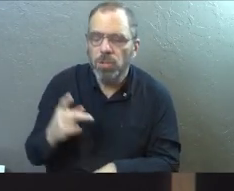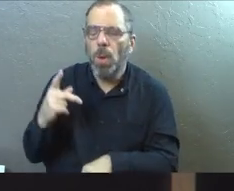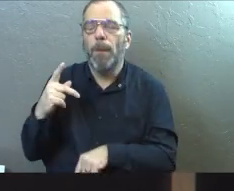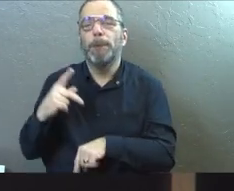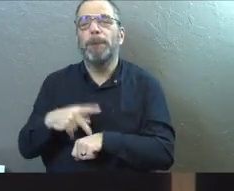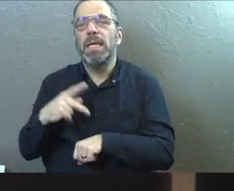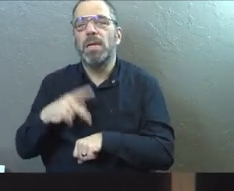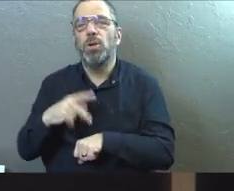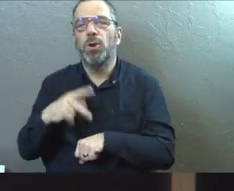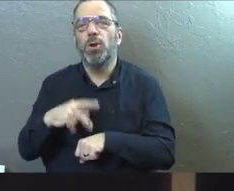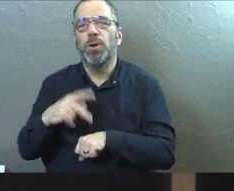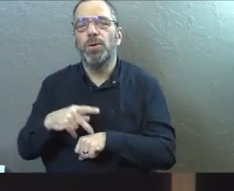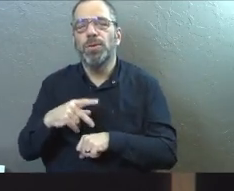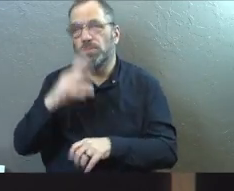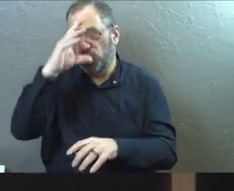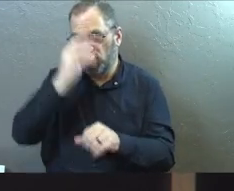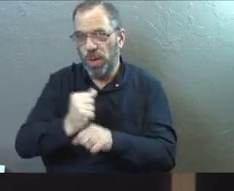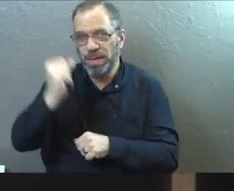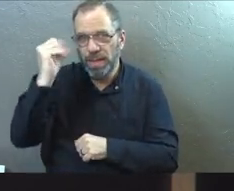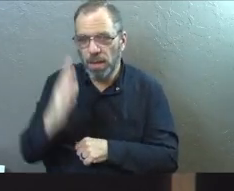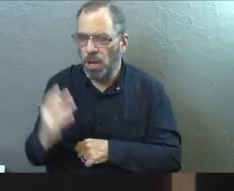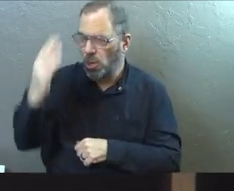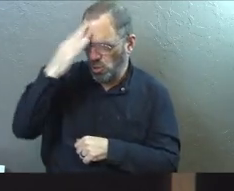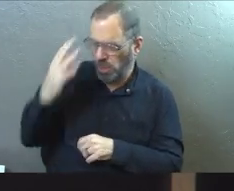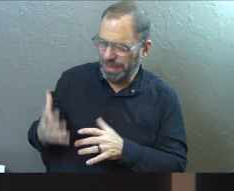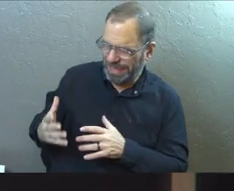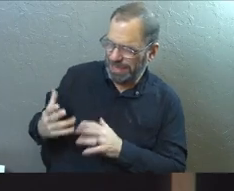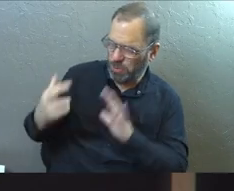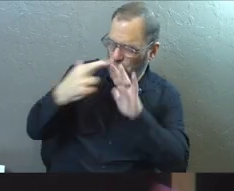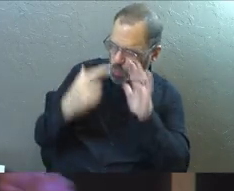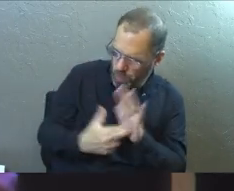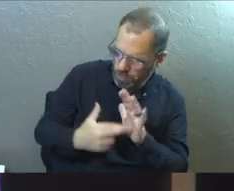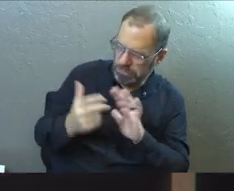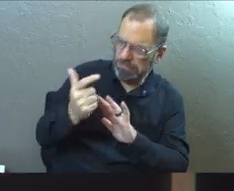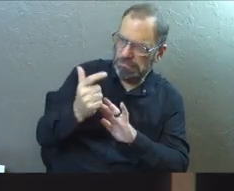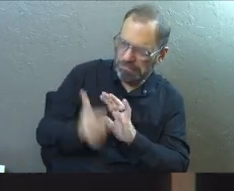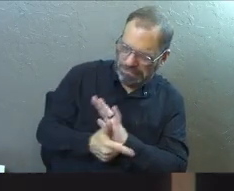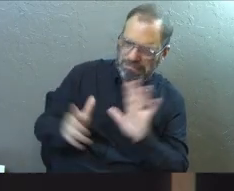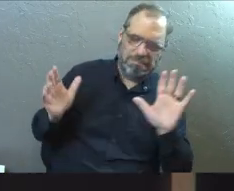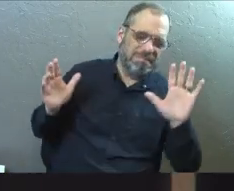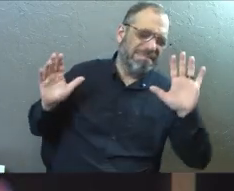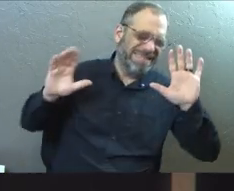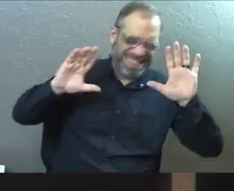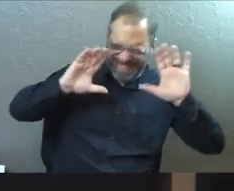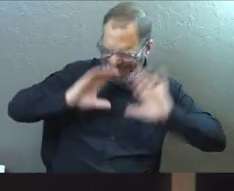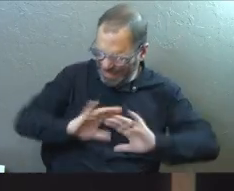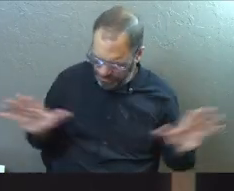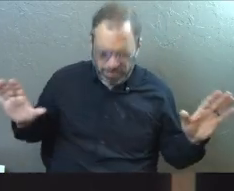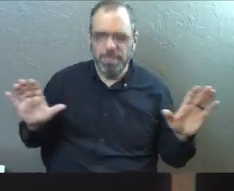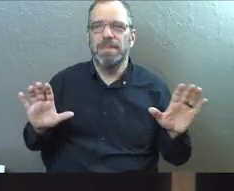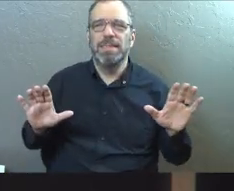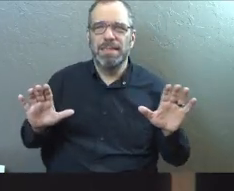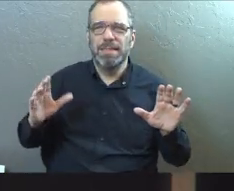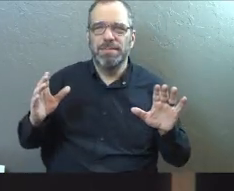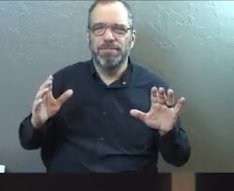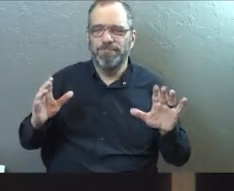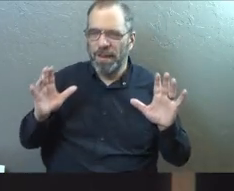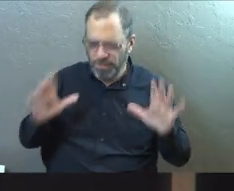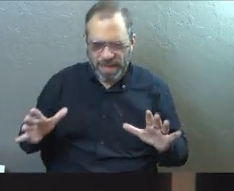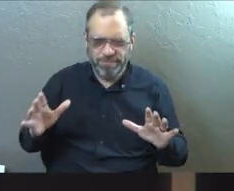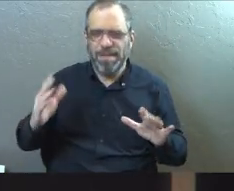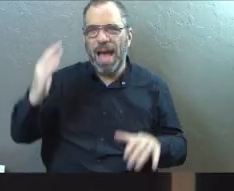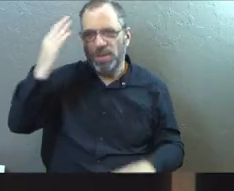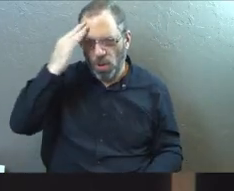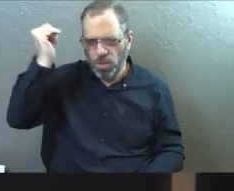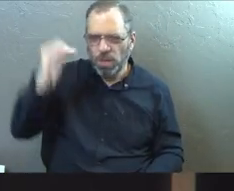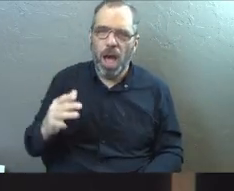moving forward in this way that Jesus has trust in God even though he knows of these rules and these authorities. God brings recognition to him of, okay, I